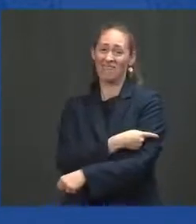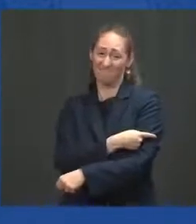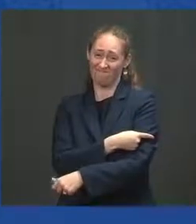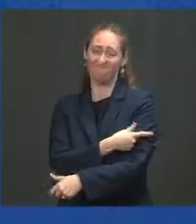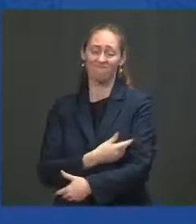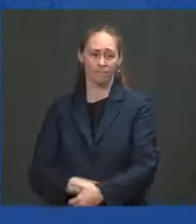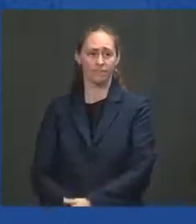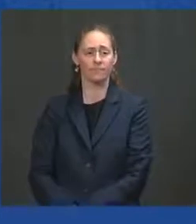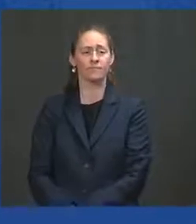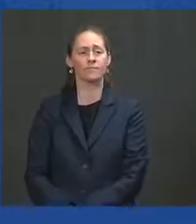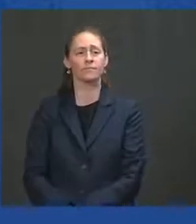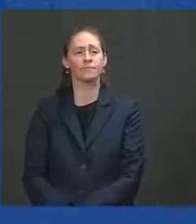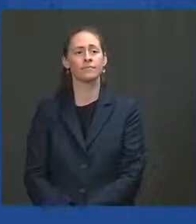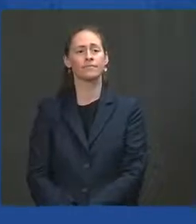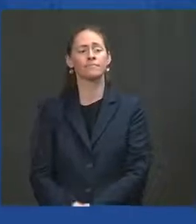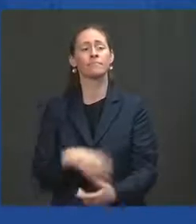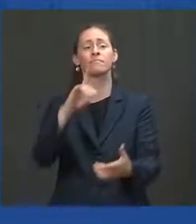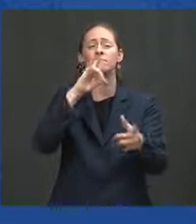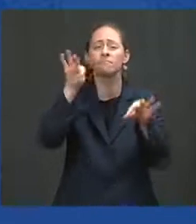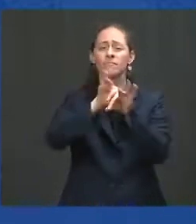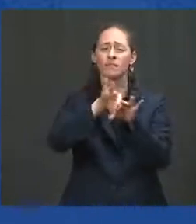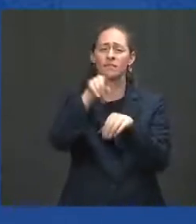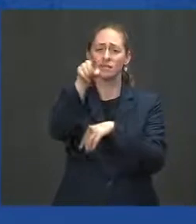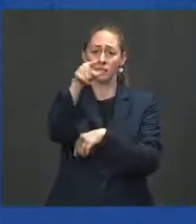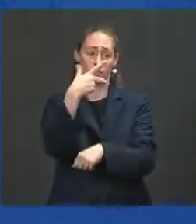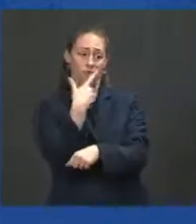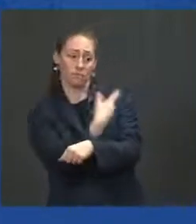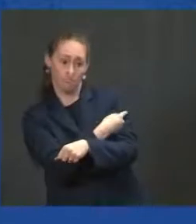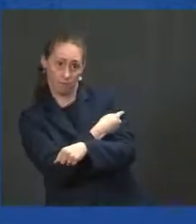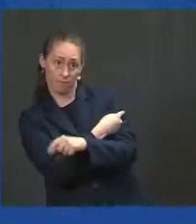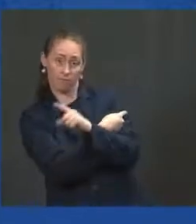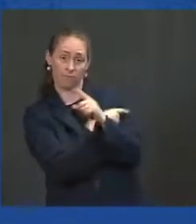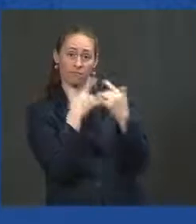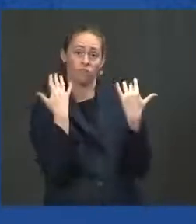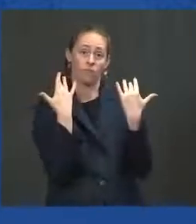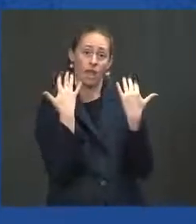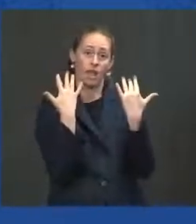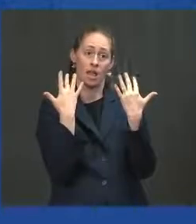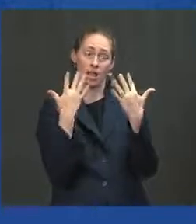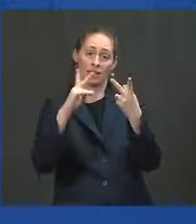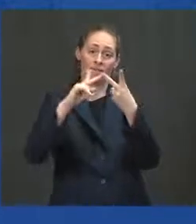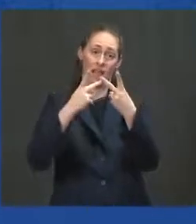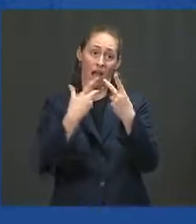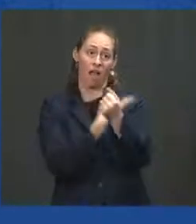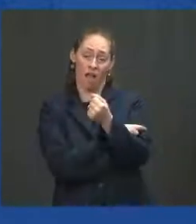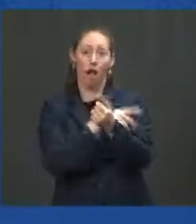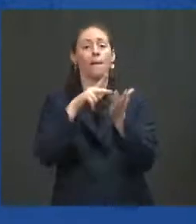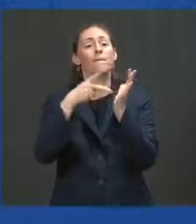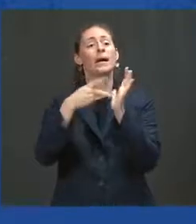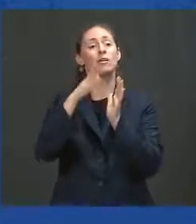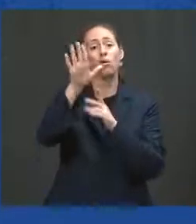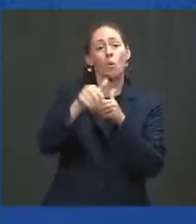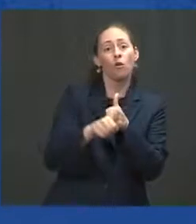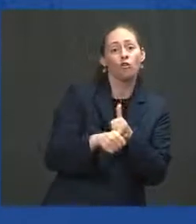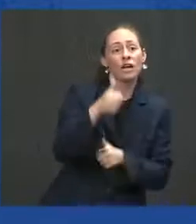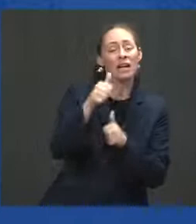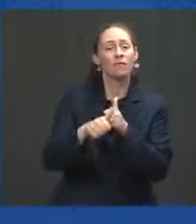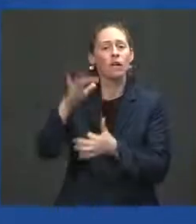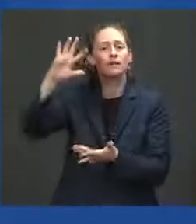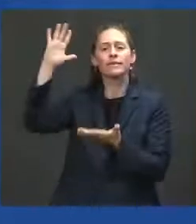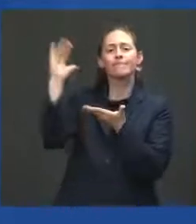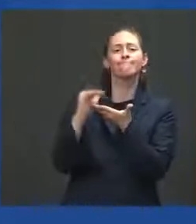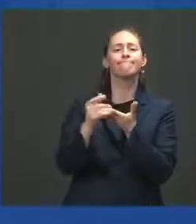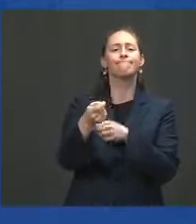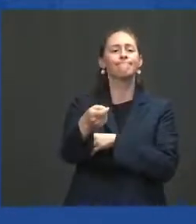two weeks, your risk of severe illness from COVID-19 is very, very, very low. Now, I